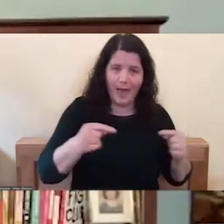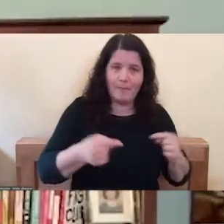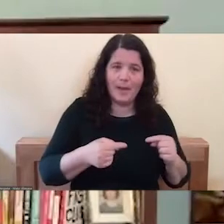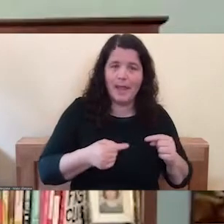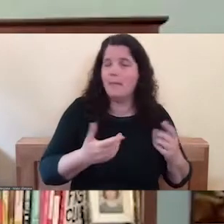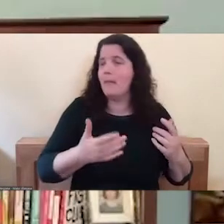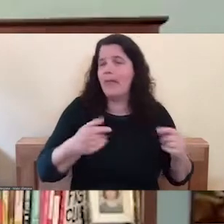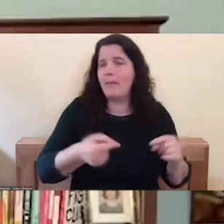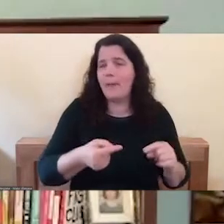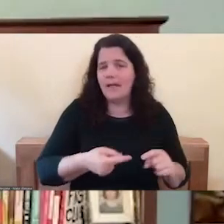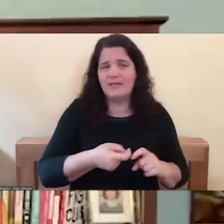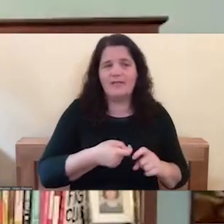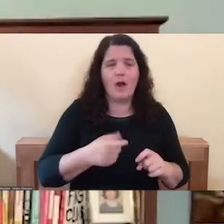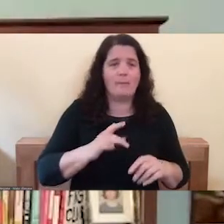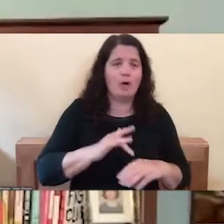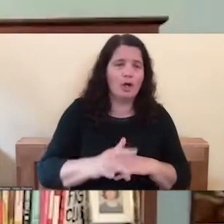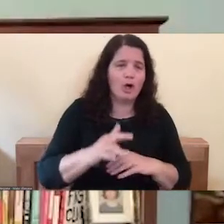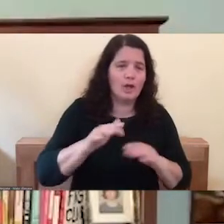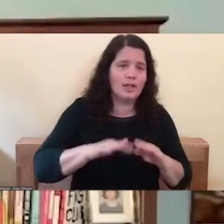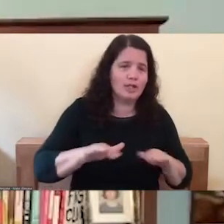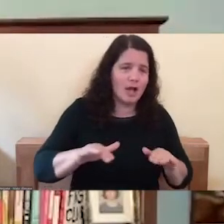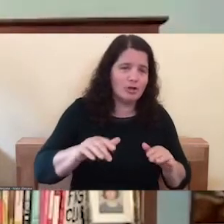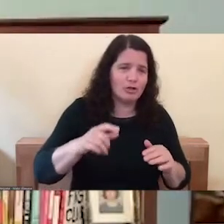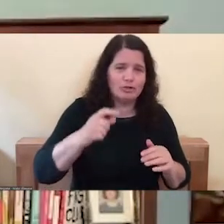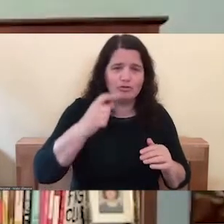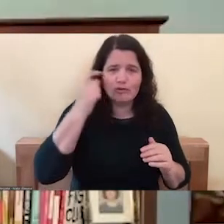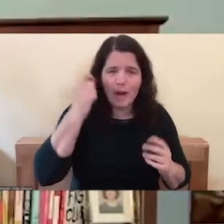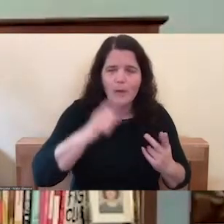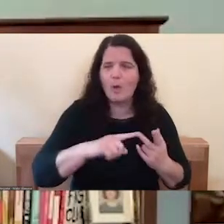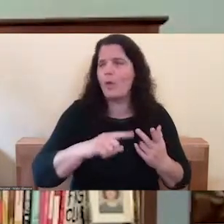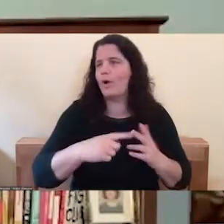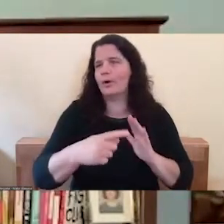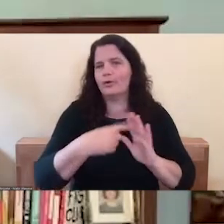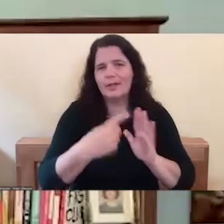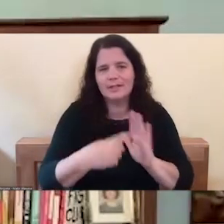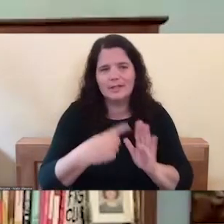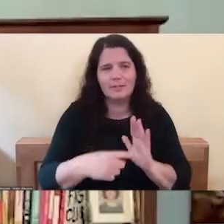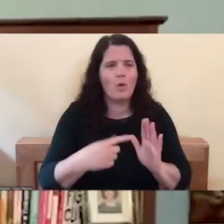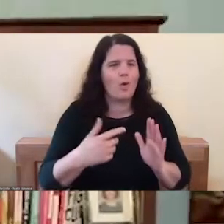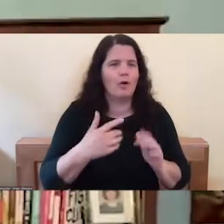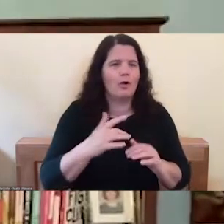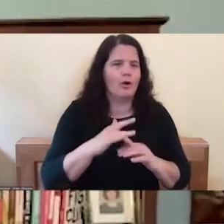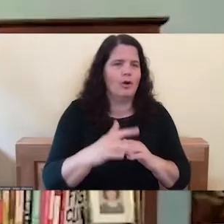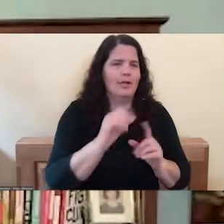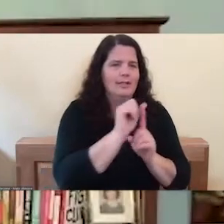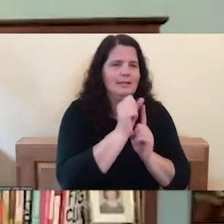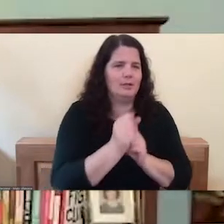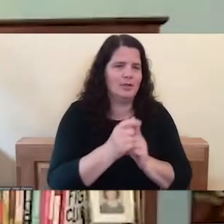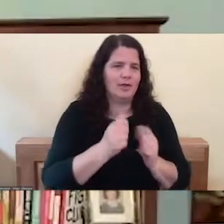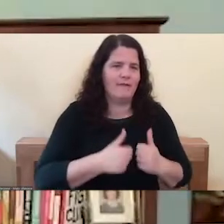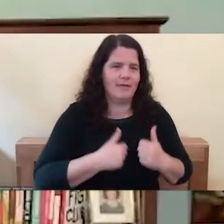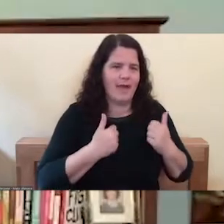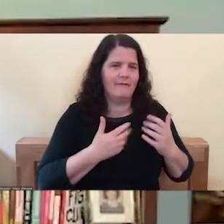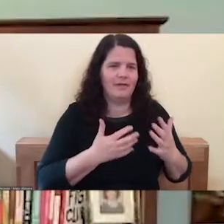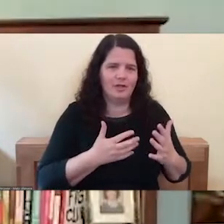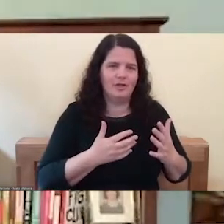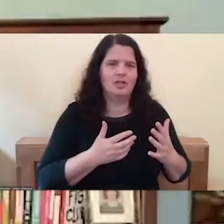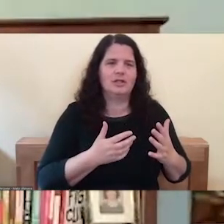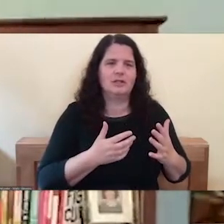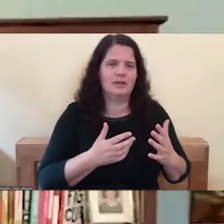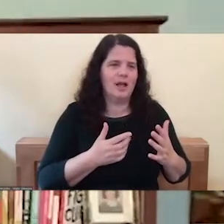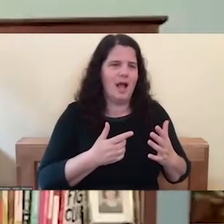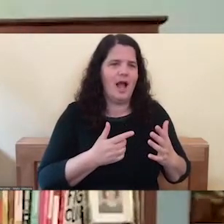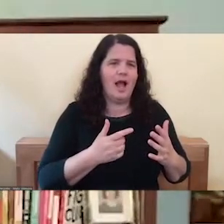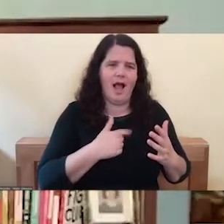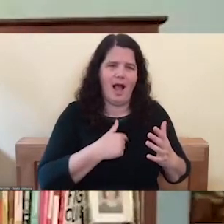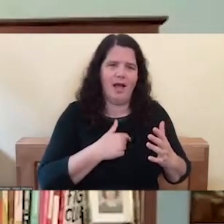just be difficult circumstances in life, the way we dealt with it, know, really in a way, a good plan to just to try to survive. Okay, I'm going to